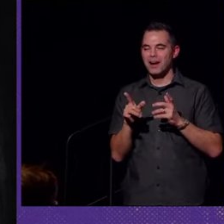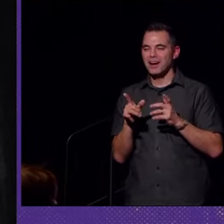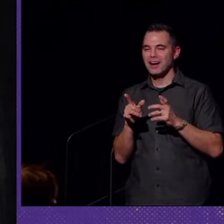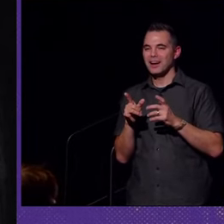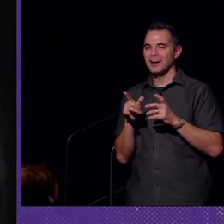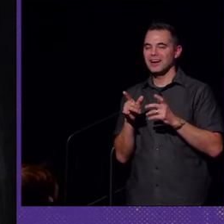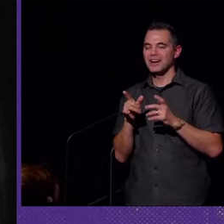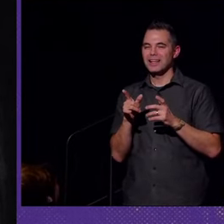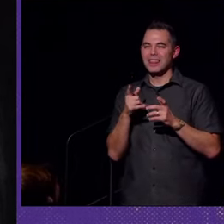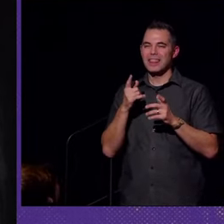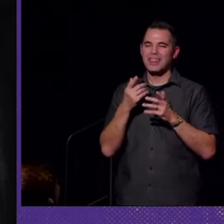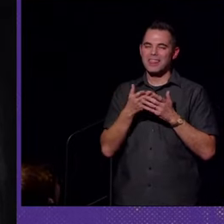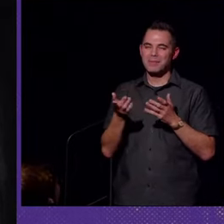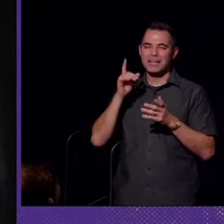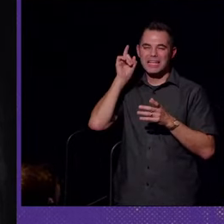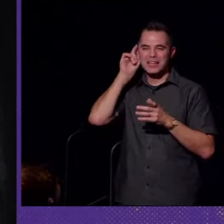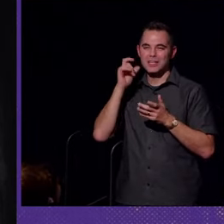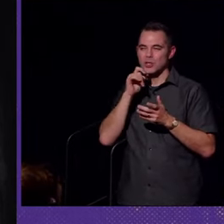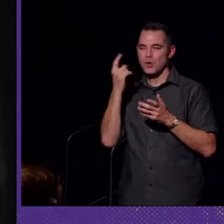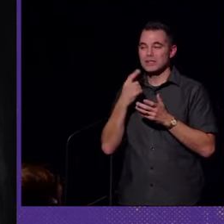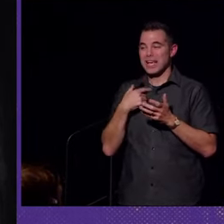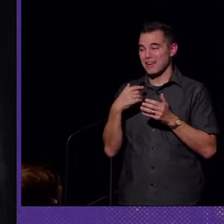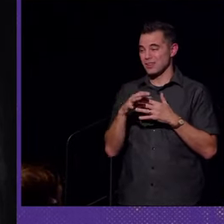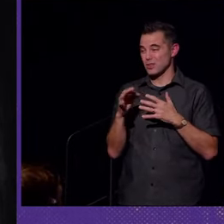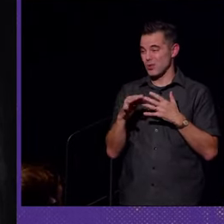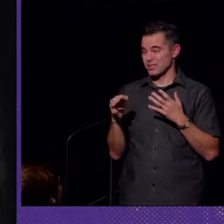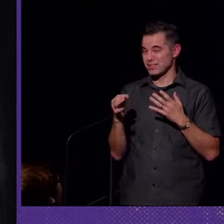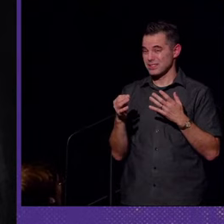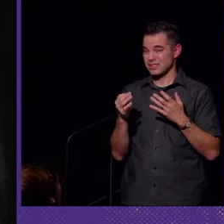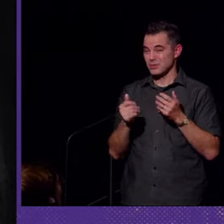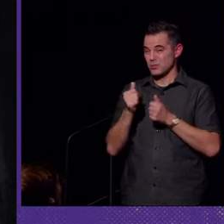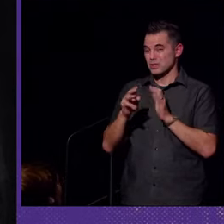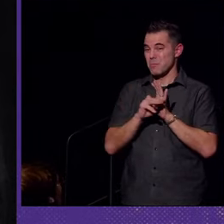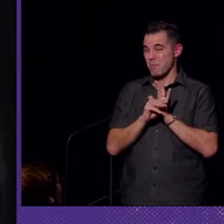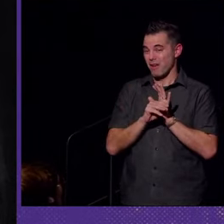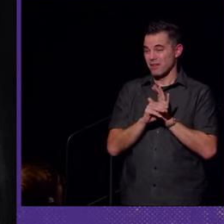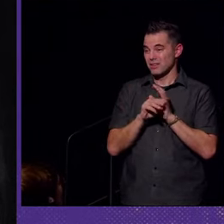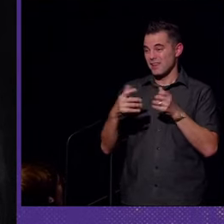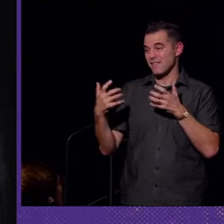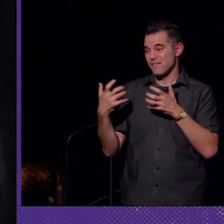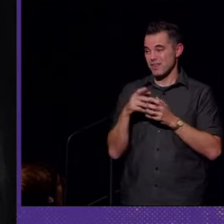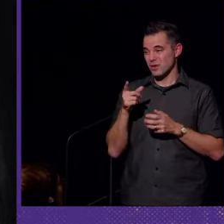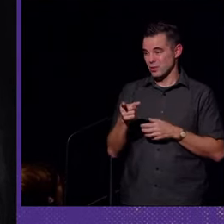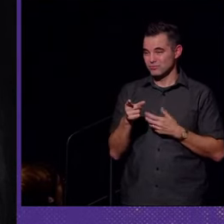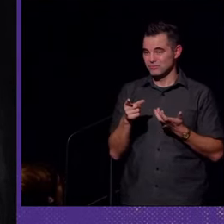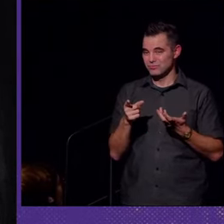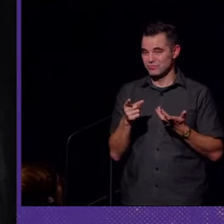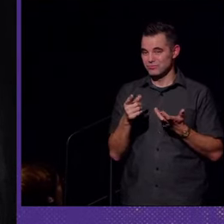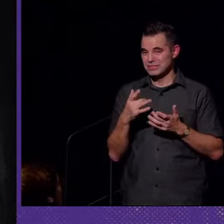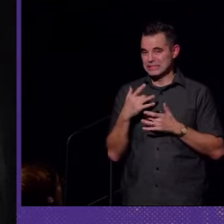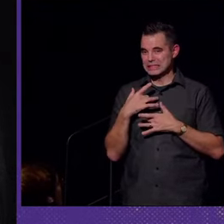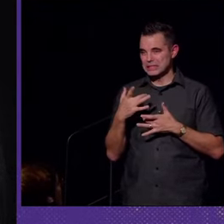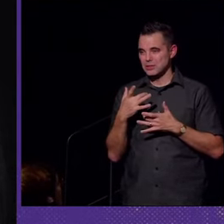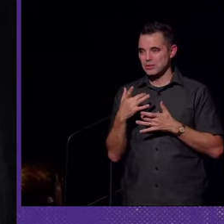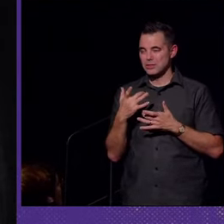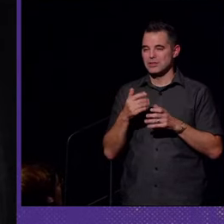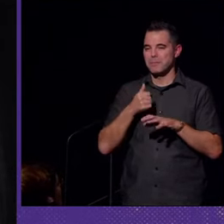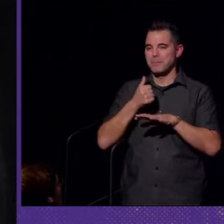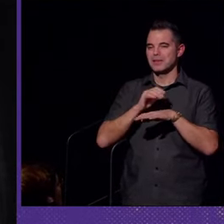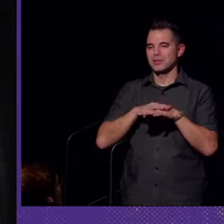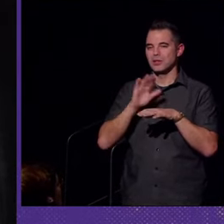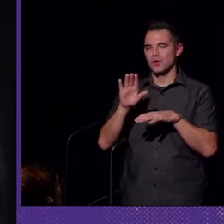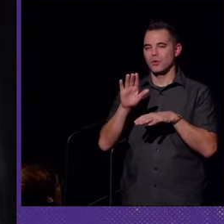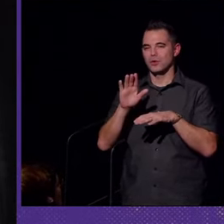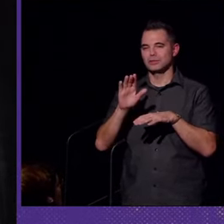thing about hearing aids is you don't always have a choice in what models can fit you, usually based on your